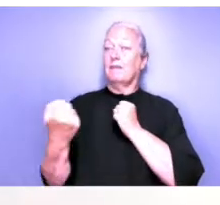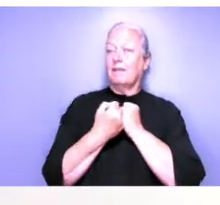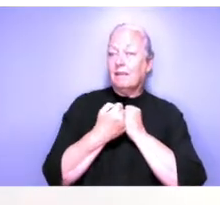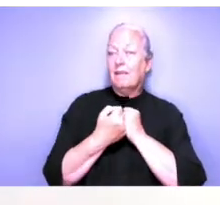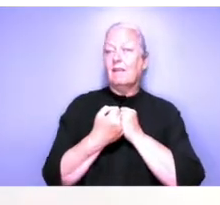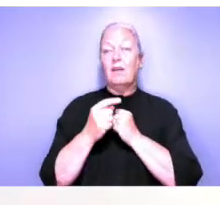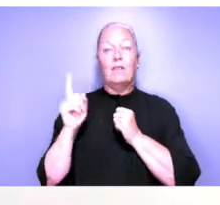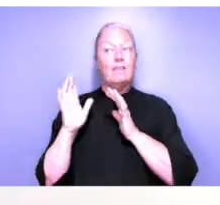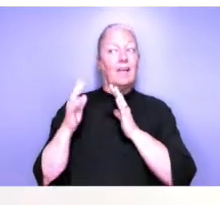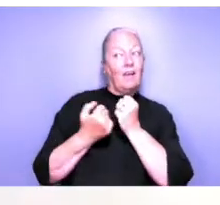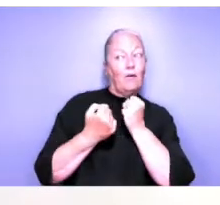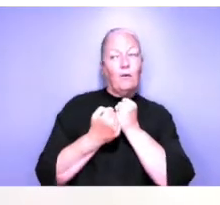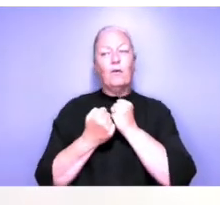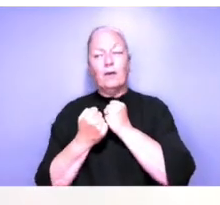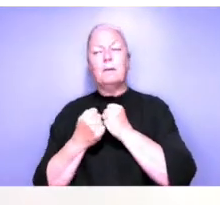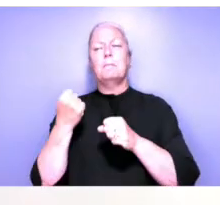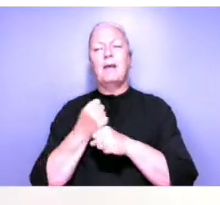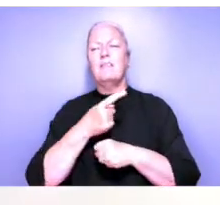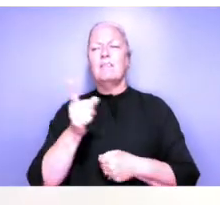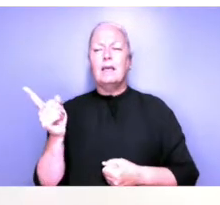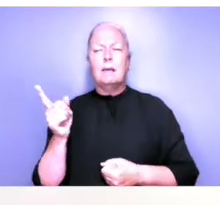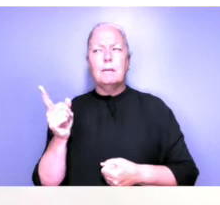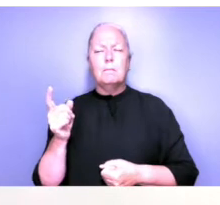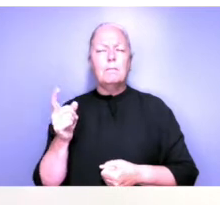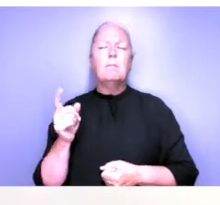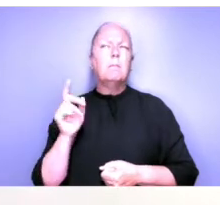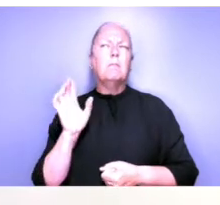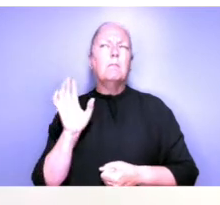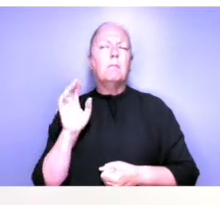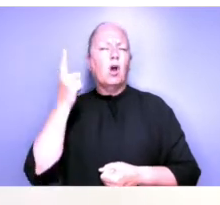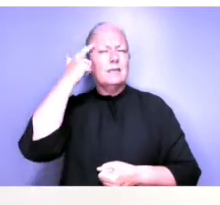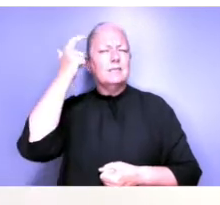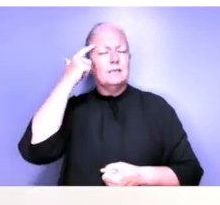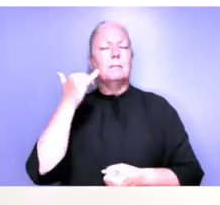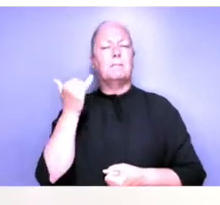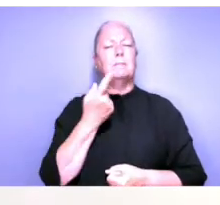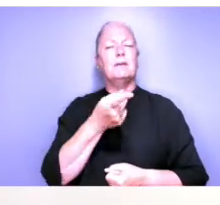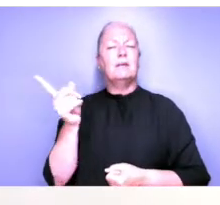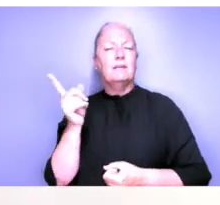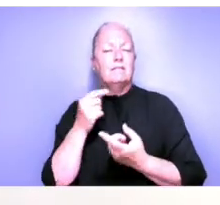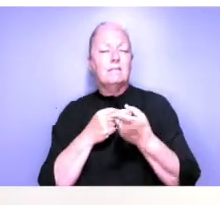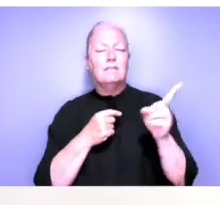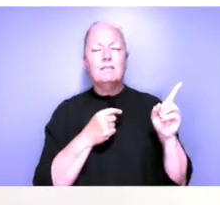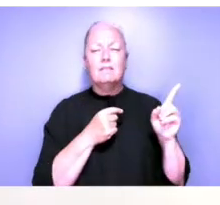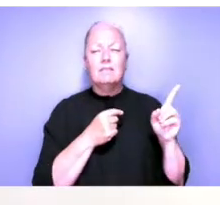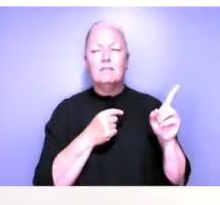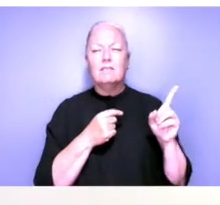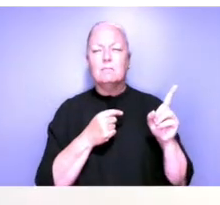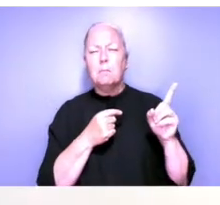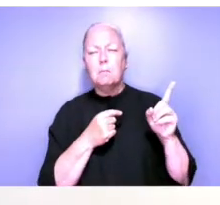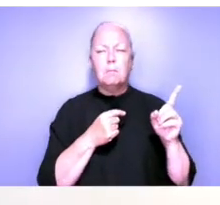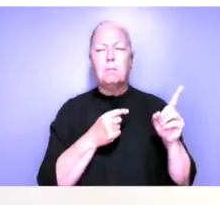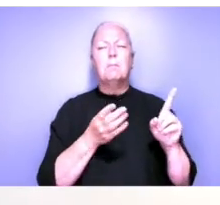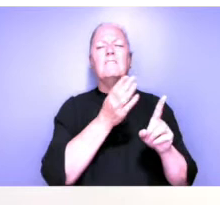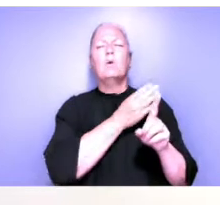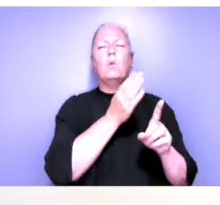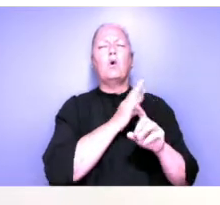bamboozle them somehow or get them to listen to ideas that they perhaps may not have been down for